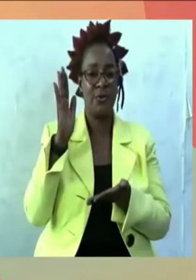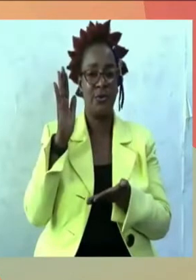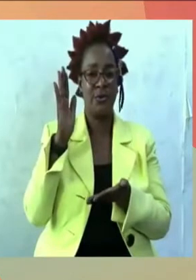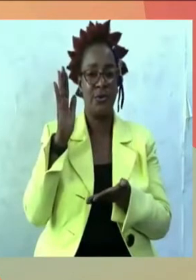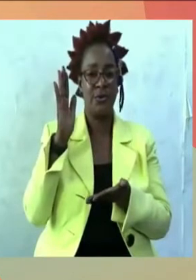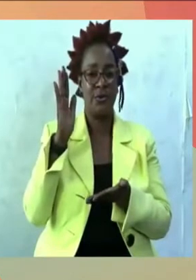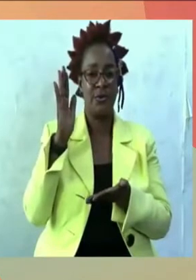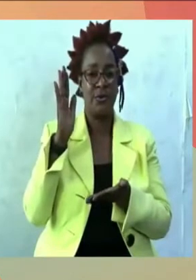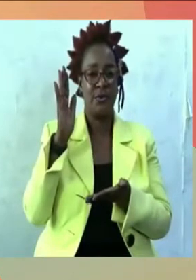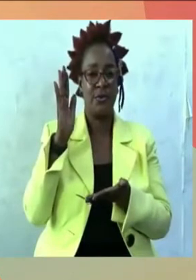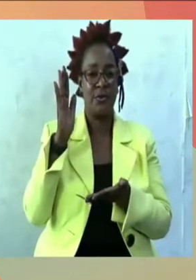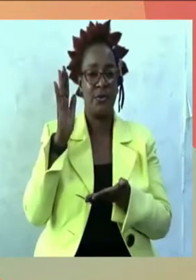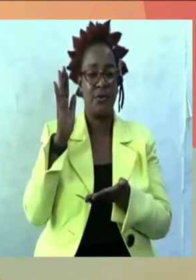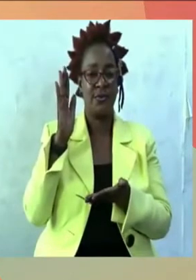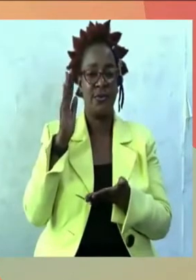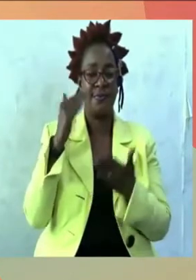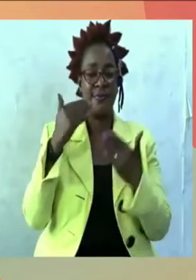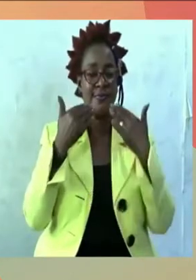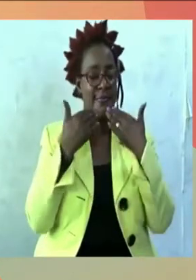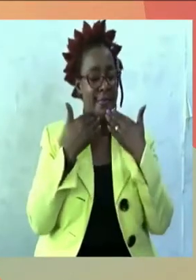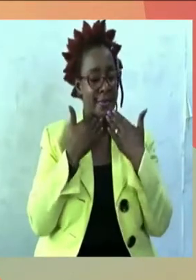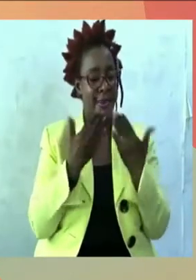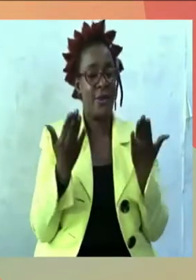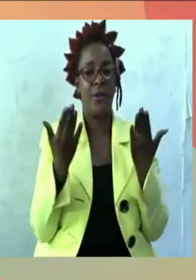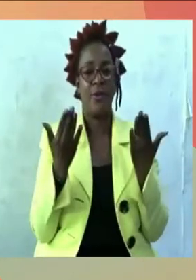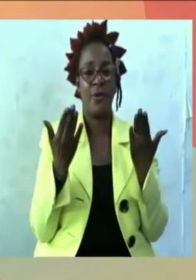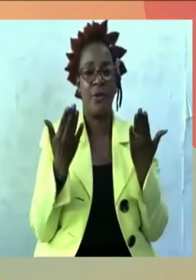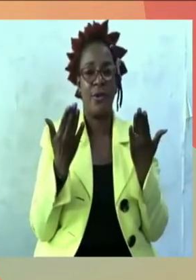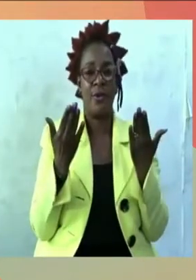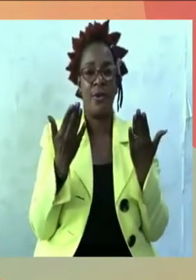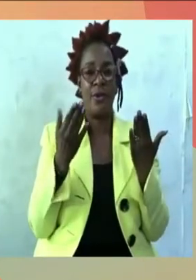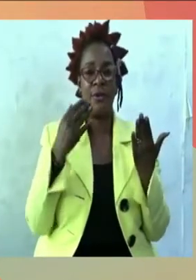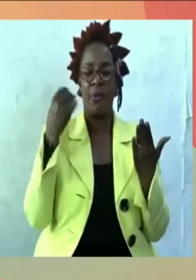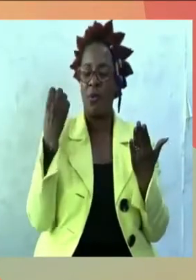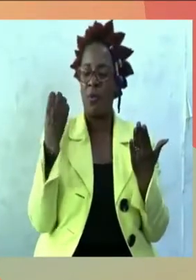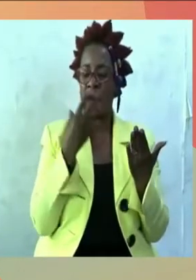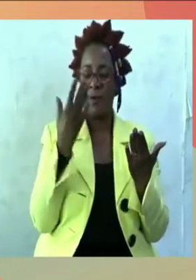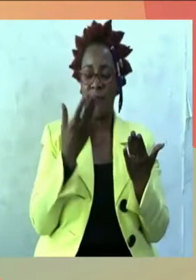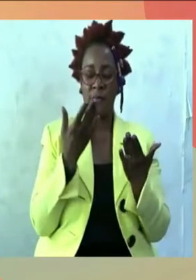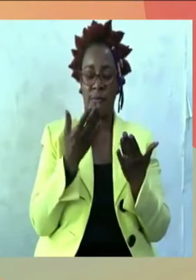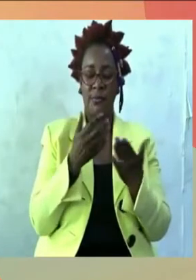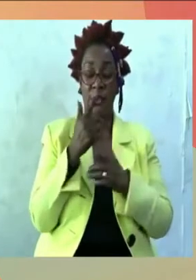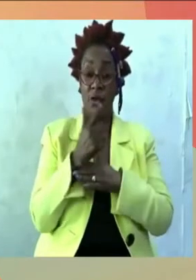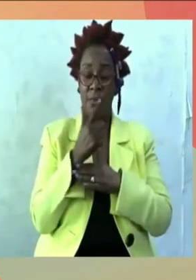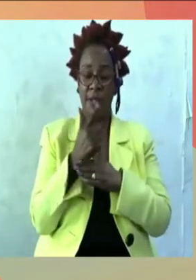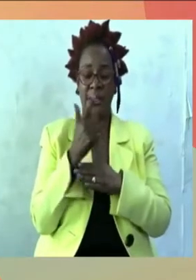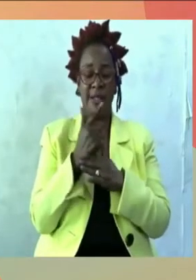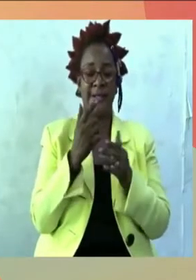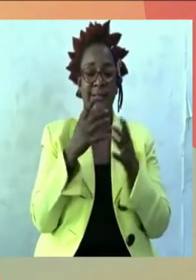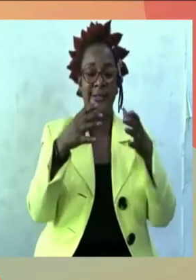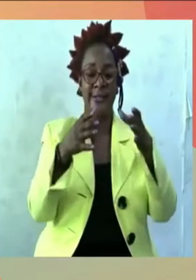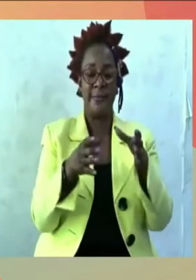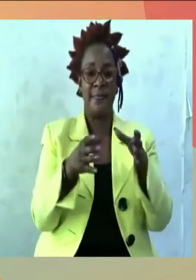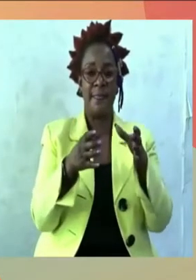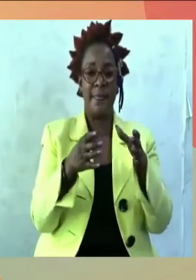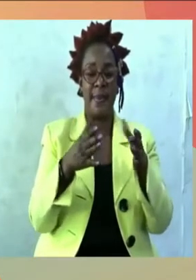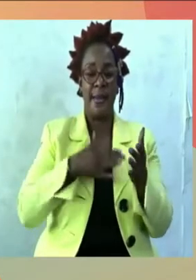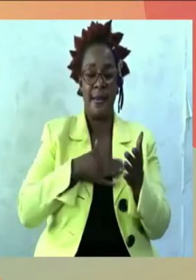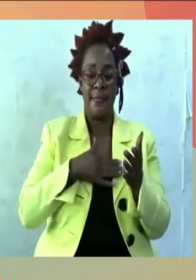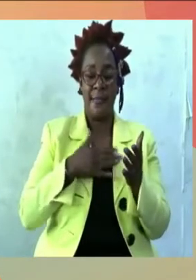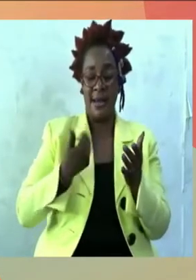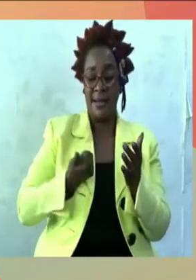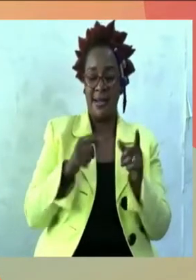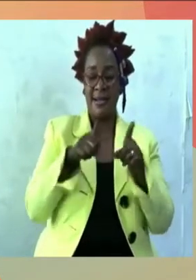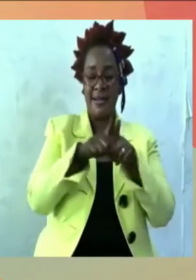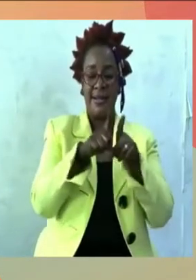Thank you, my wonderful documentary team. My sister who stood with me all throughout